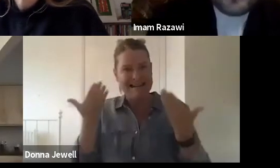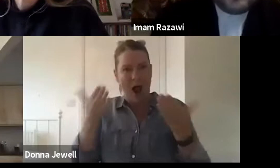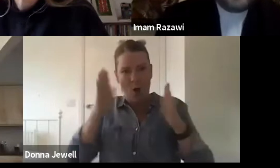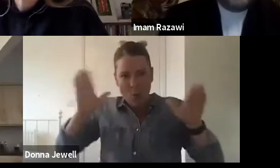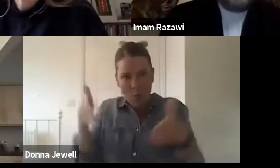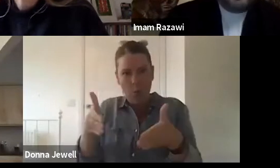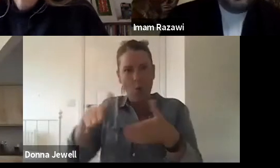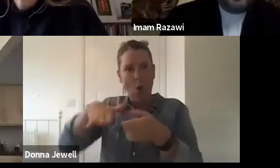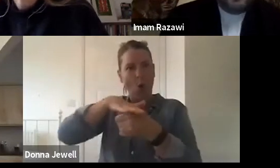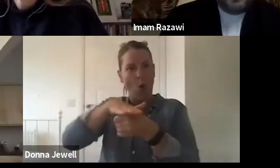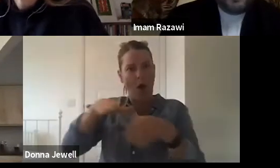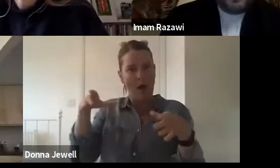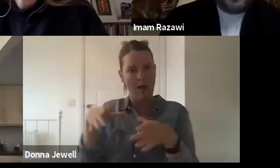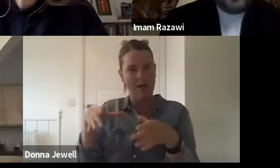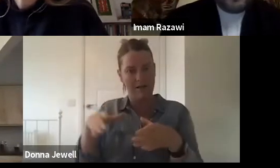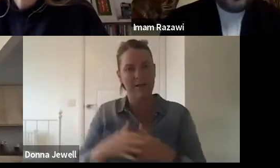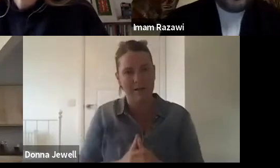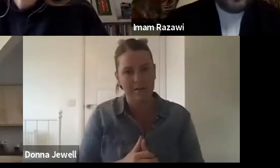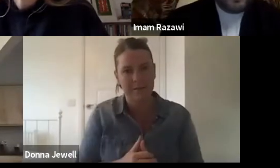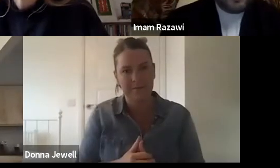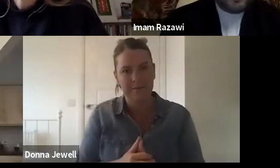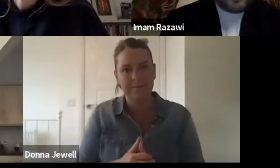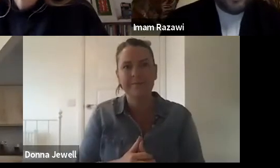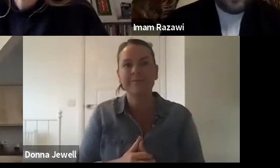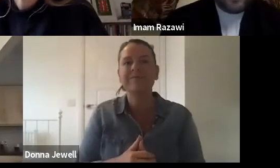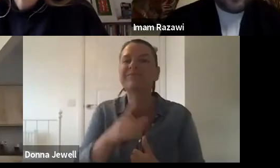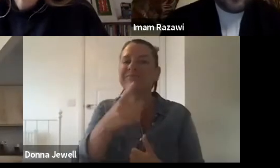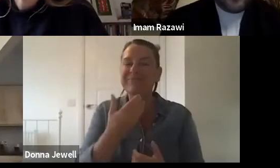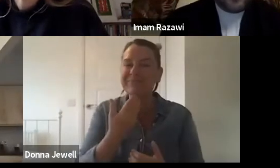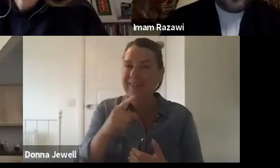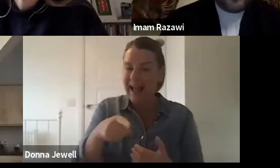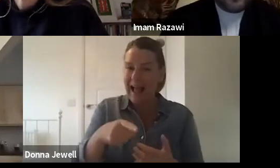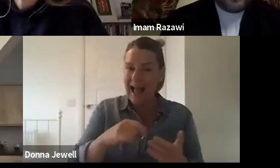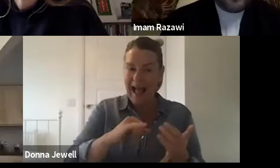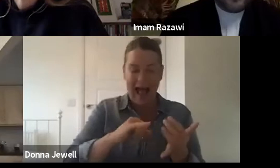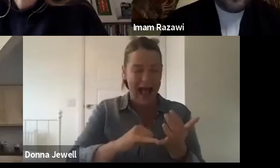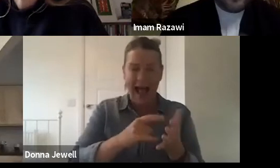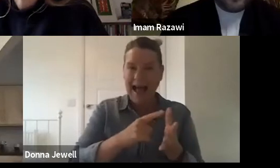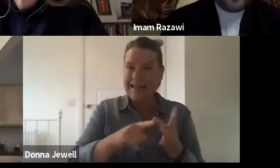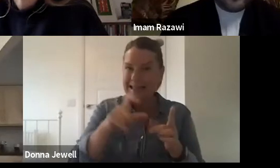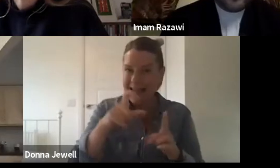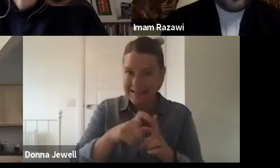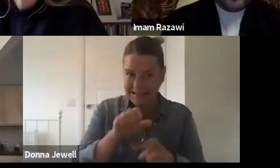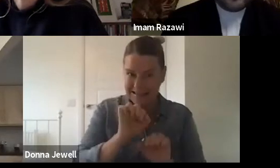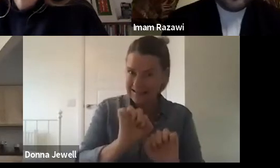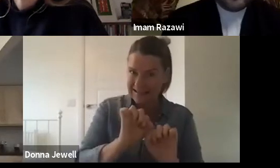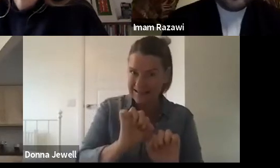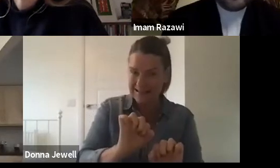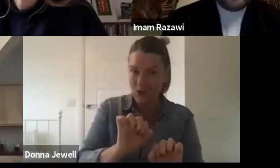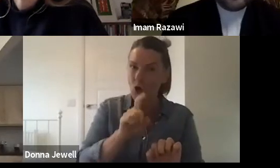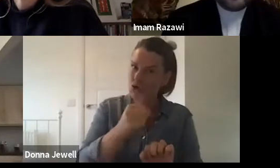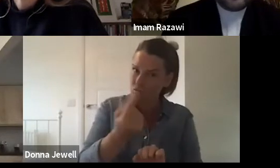you. And Saeed, if I may call you Saeed, you are an academic yourself, you're a scholar